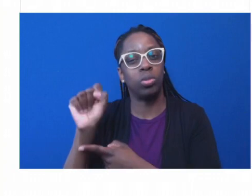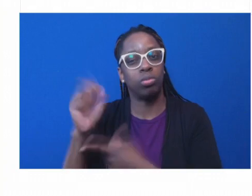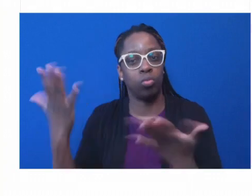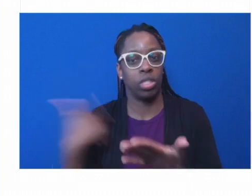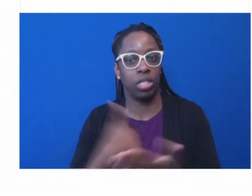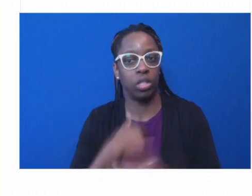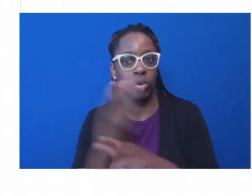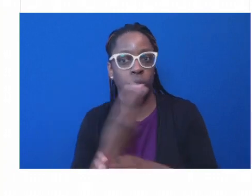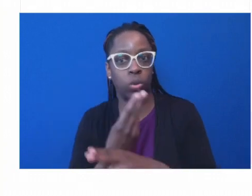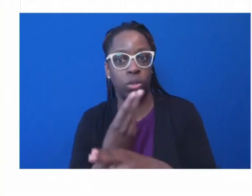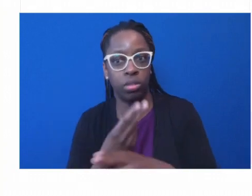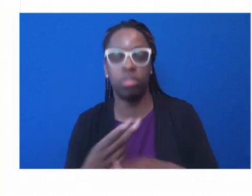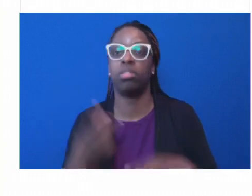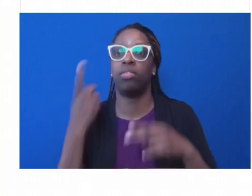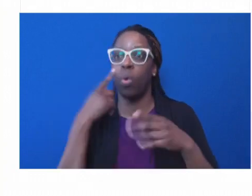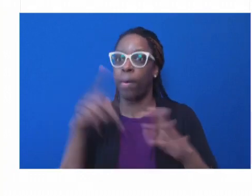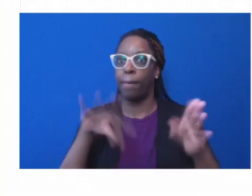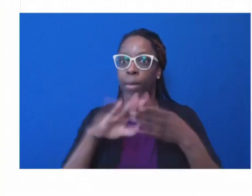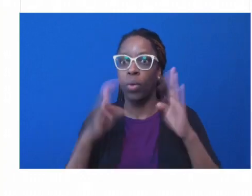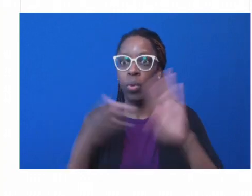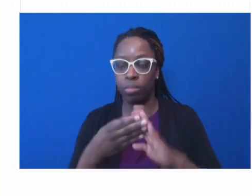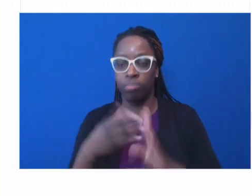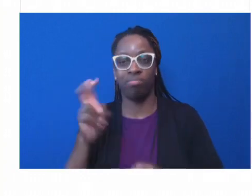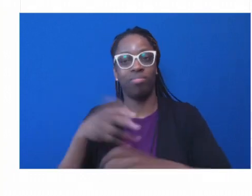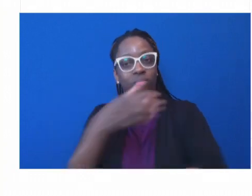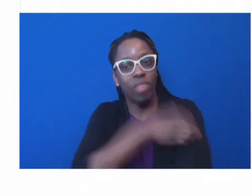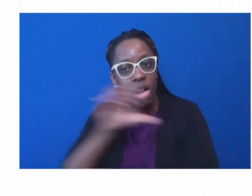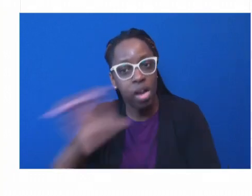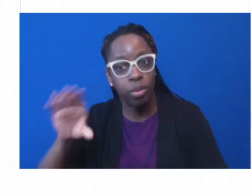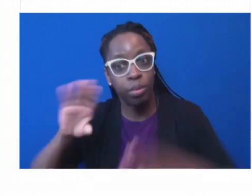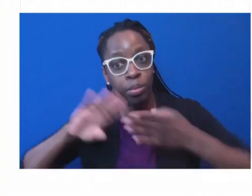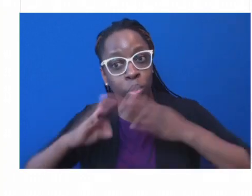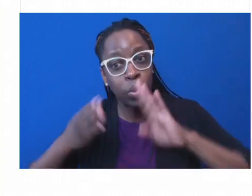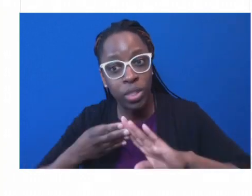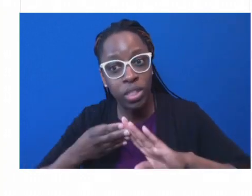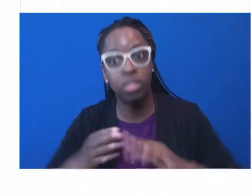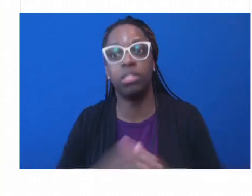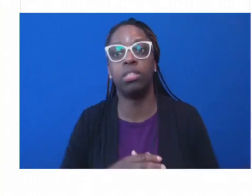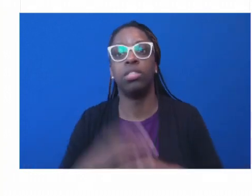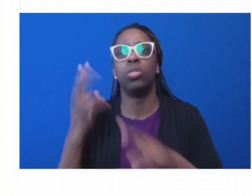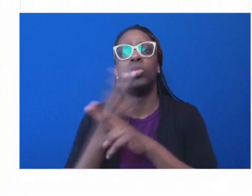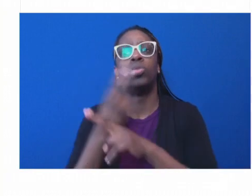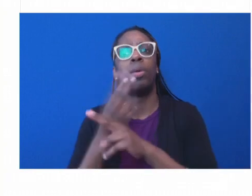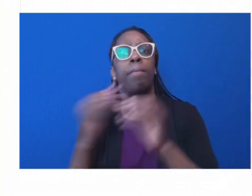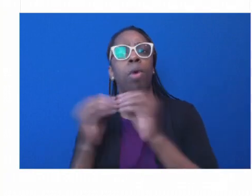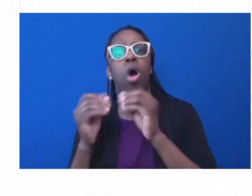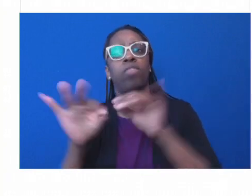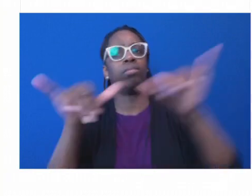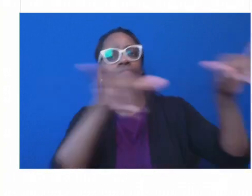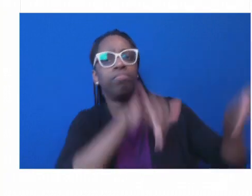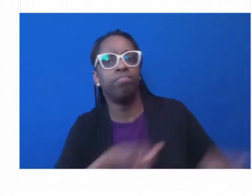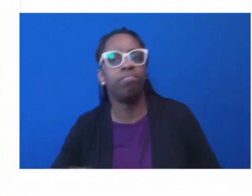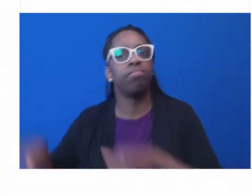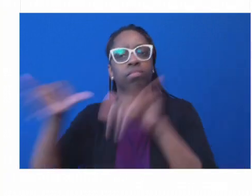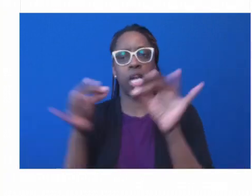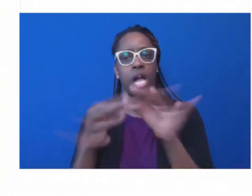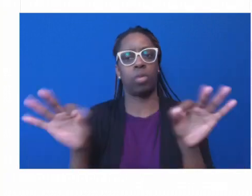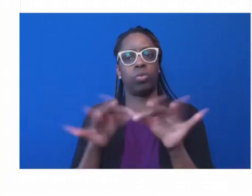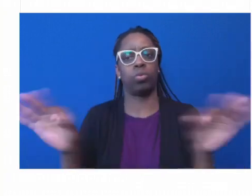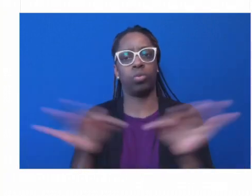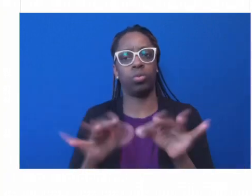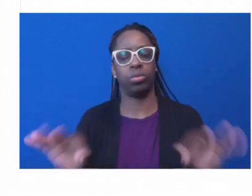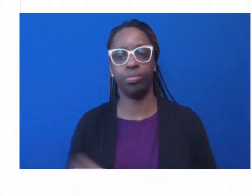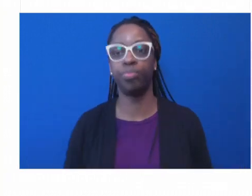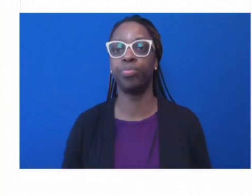with governmental public health. A second area, in addition to those civil society government collaborations,